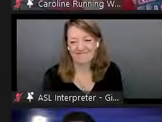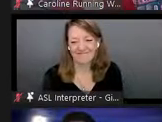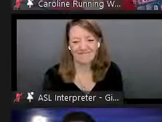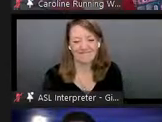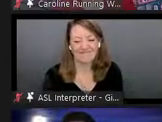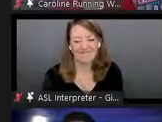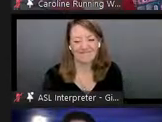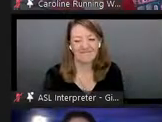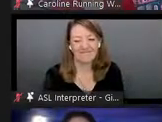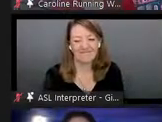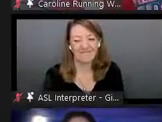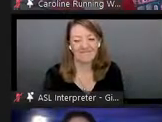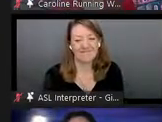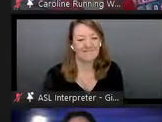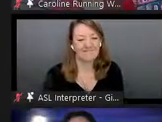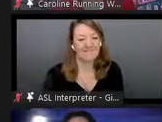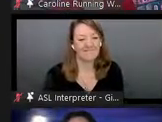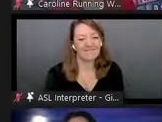Okay.